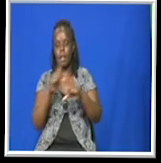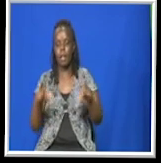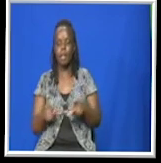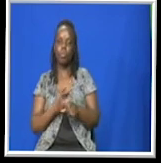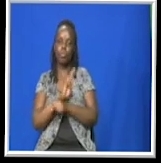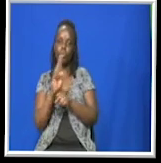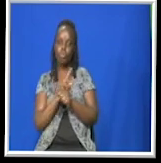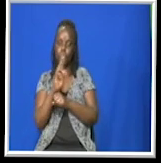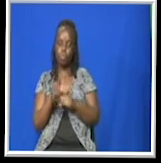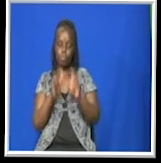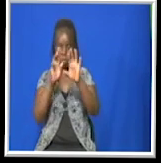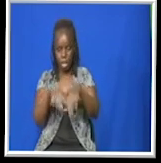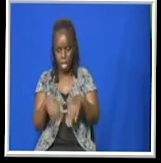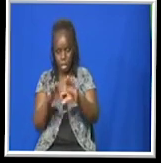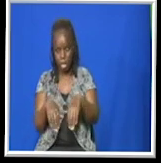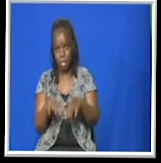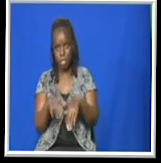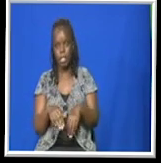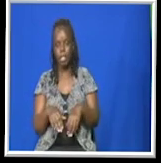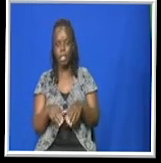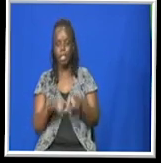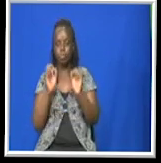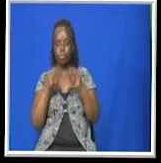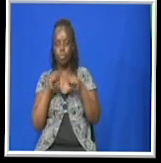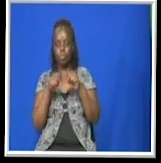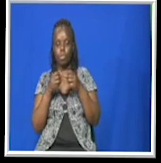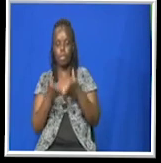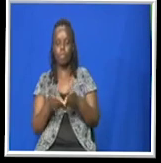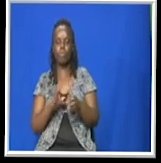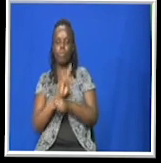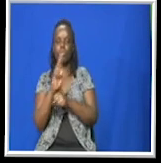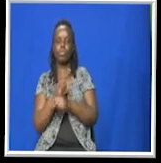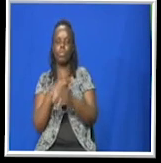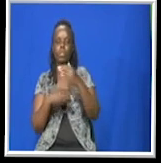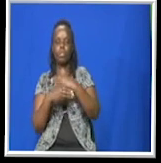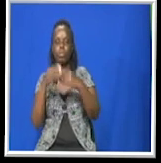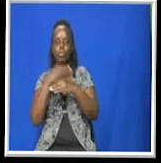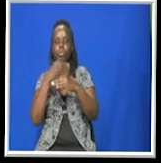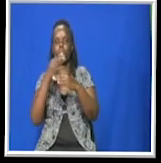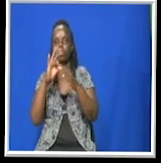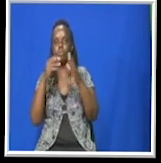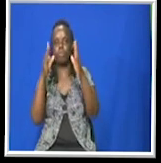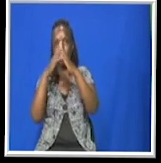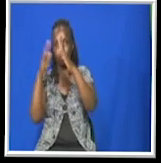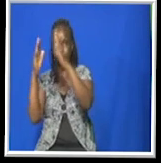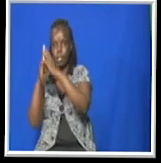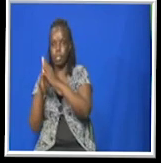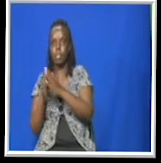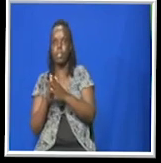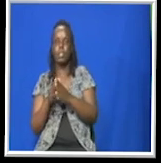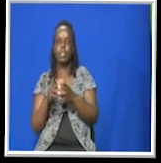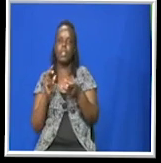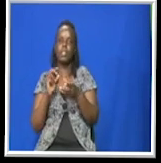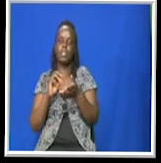was used for agriculture can now be used for construction of houses. That is occupation